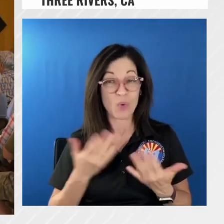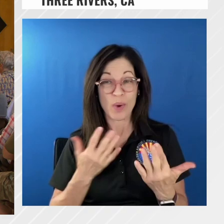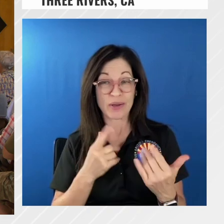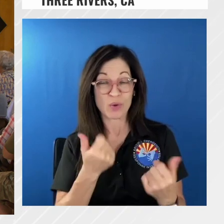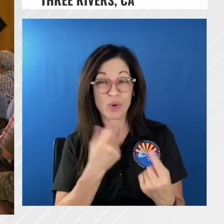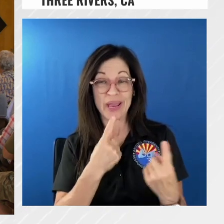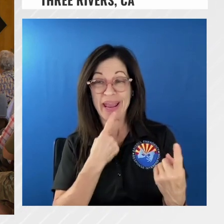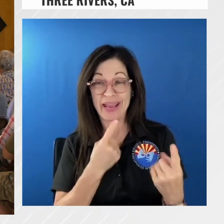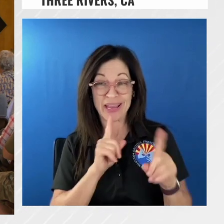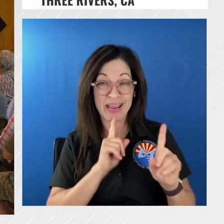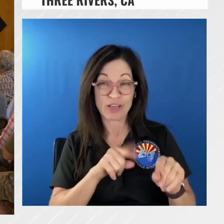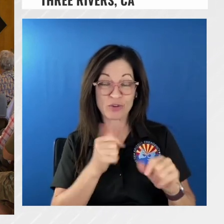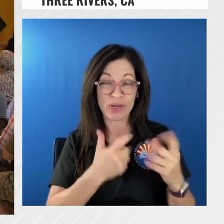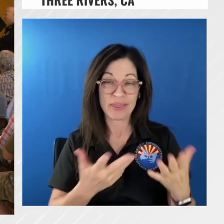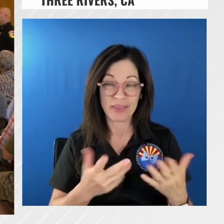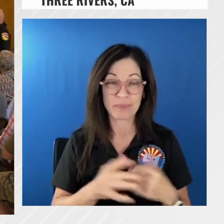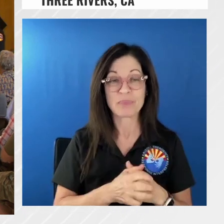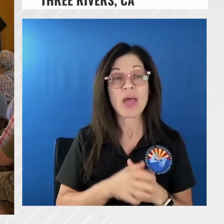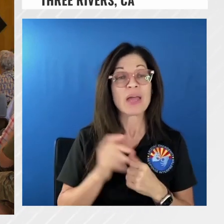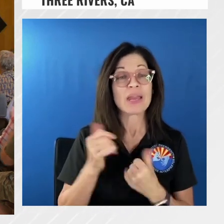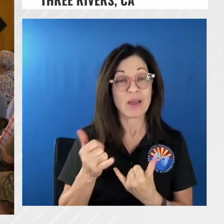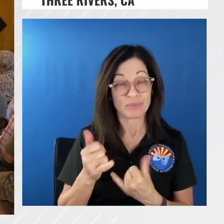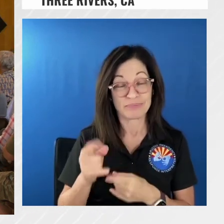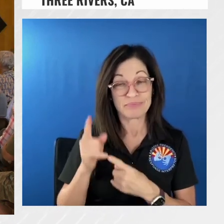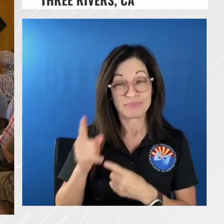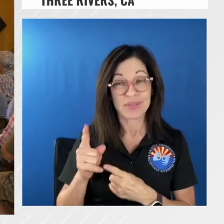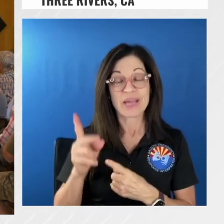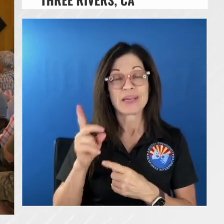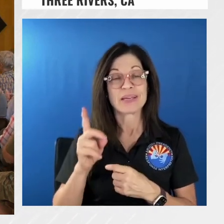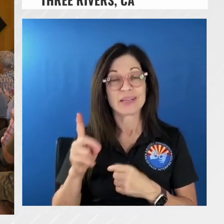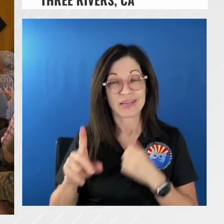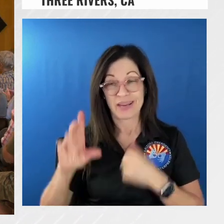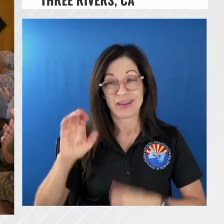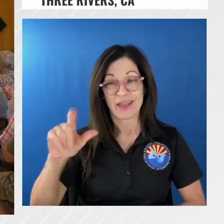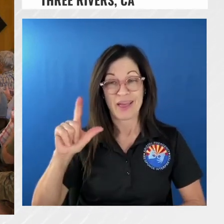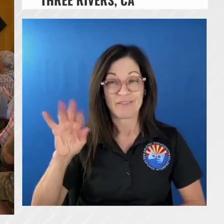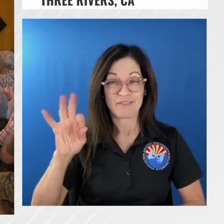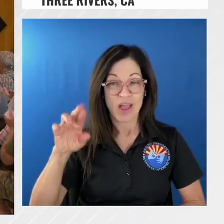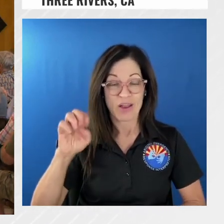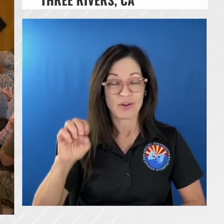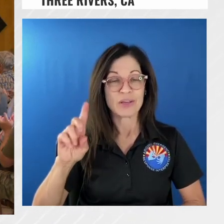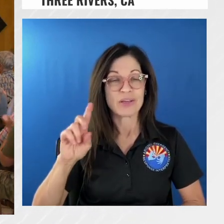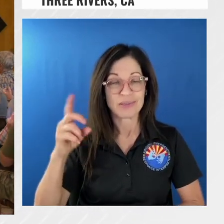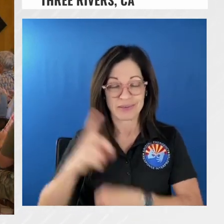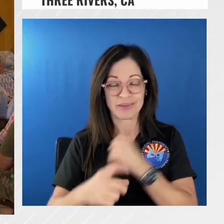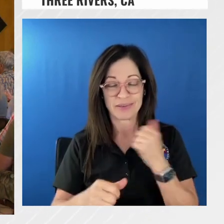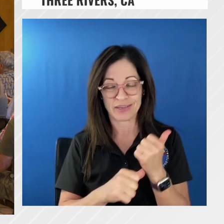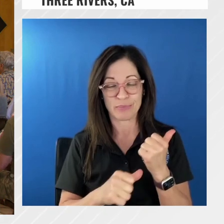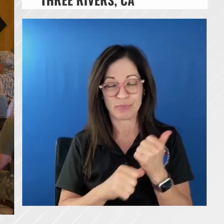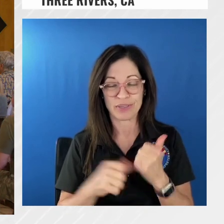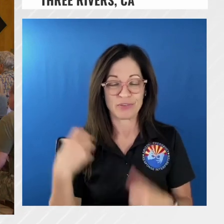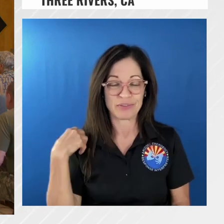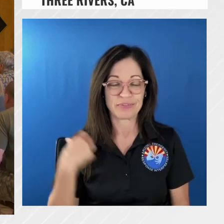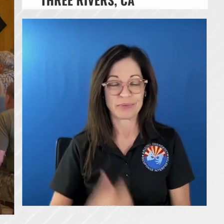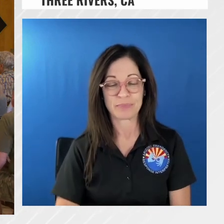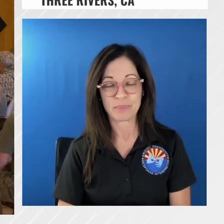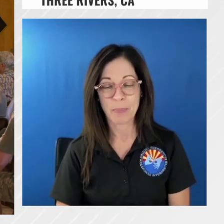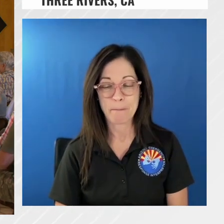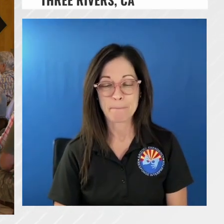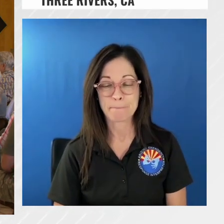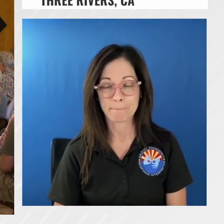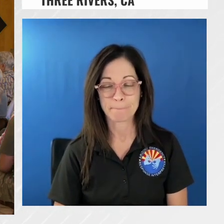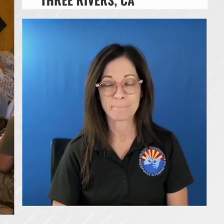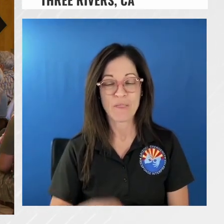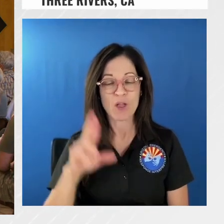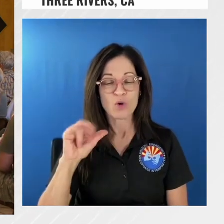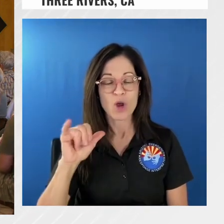pack deputy chief of cal fire right thank you